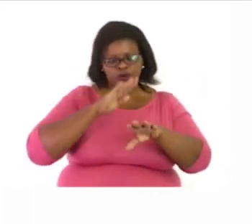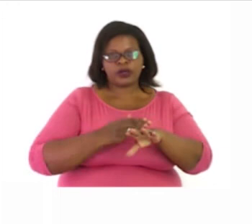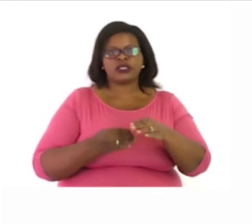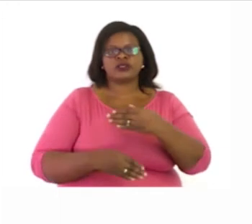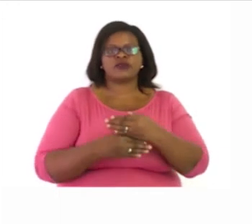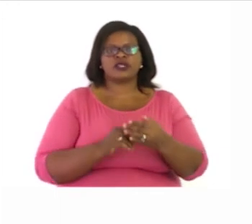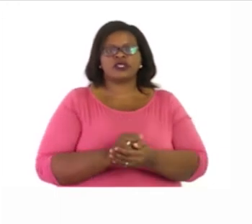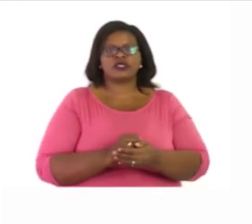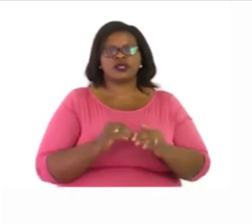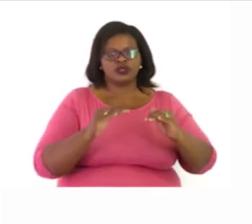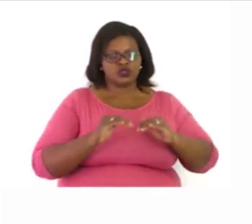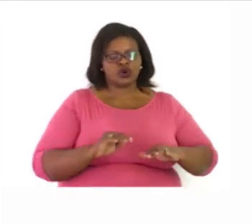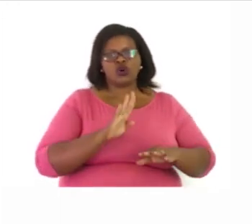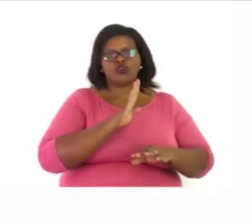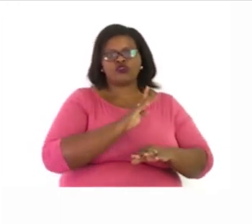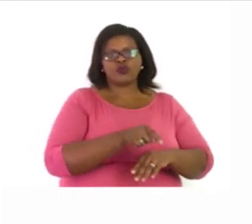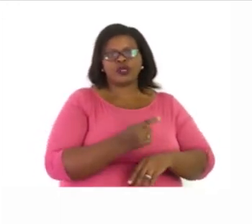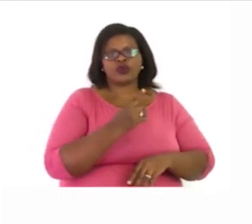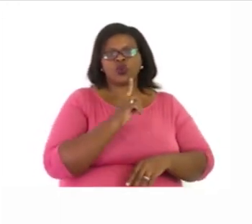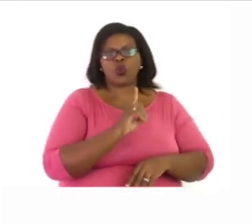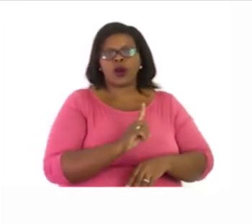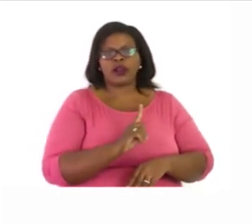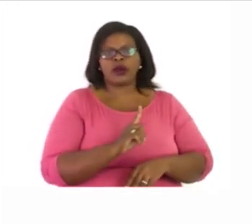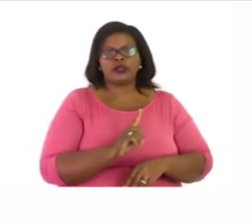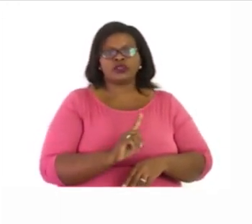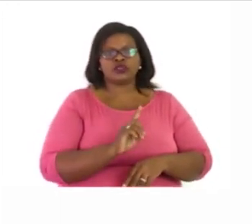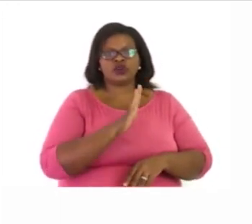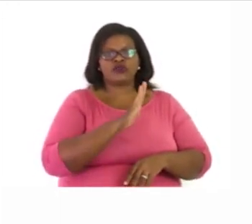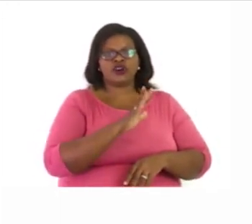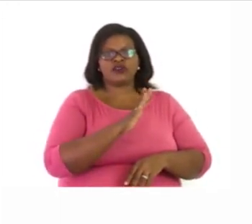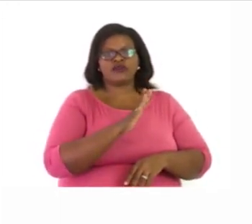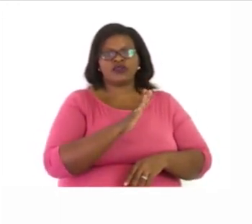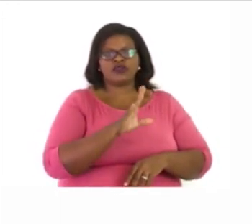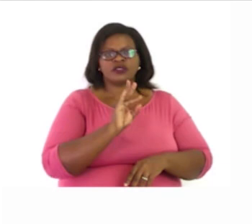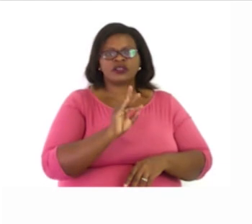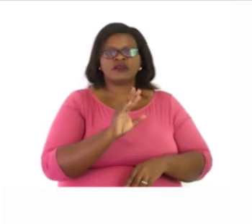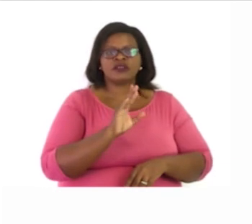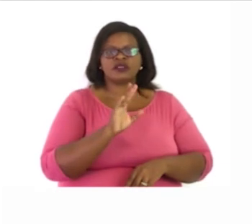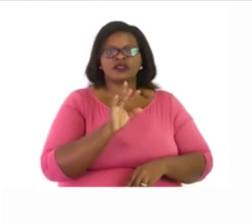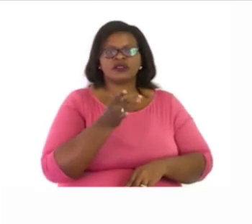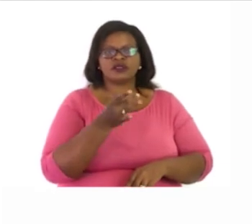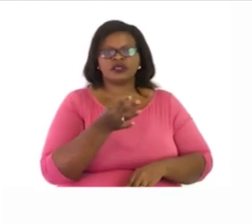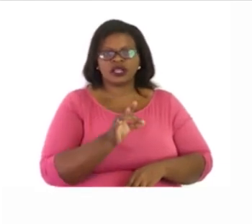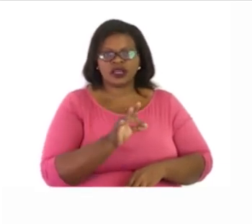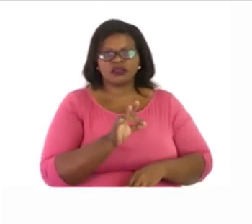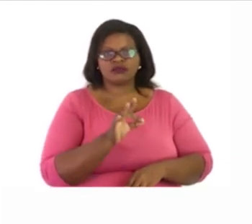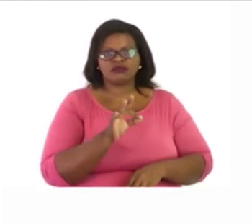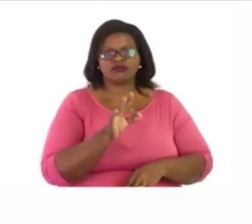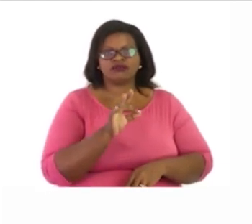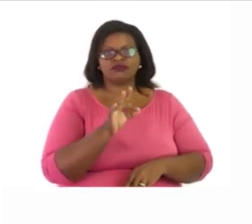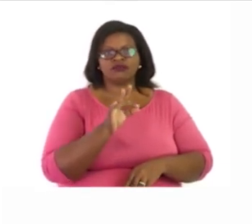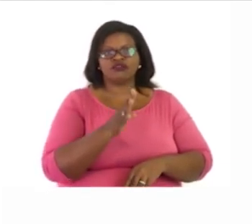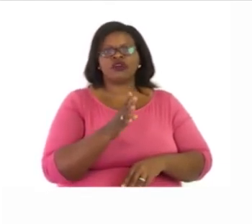5,794 minus 2,481. And 4